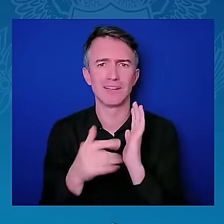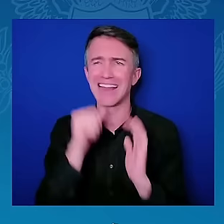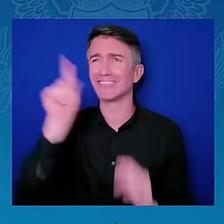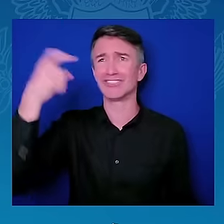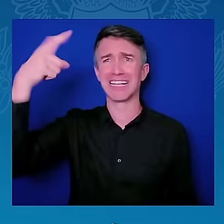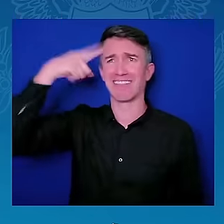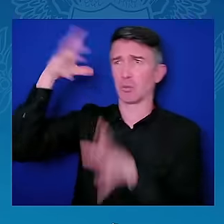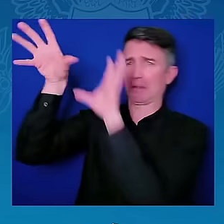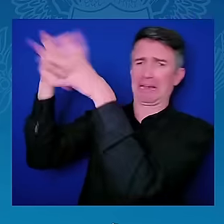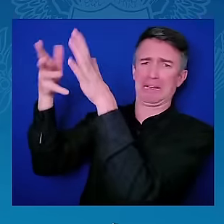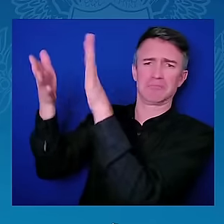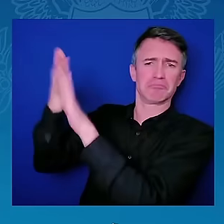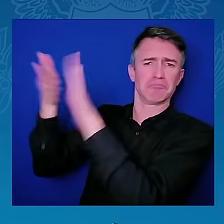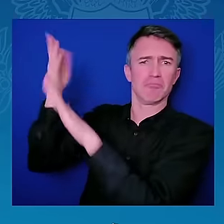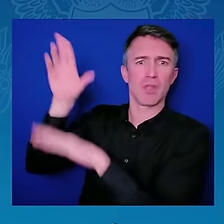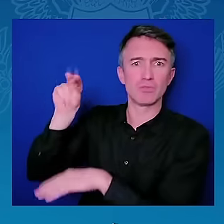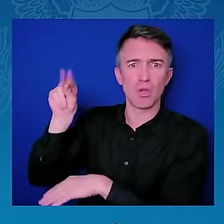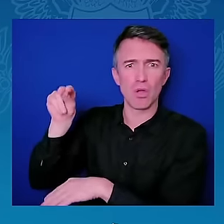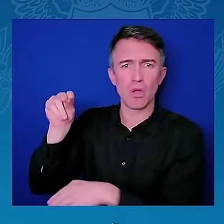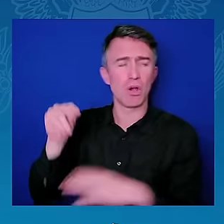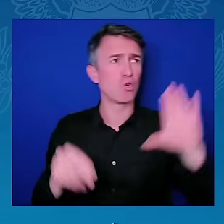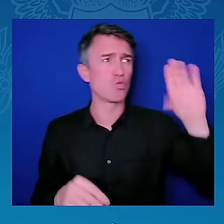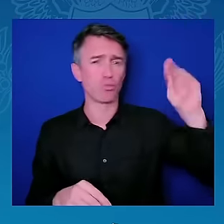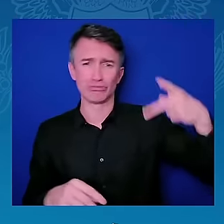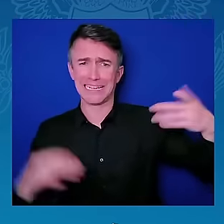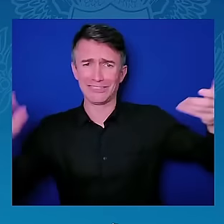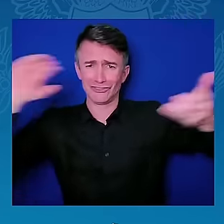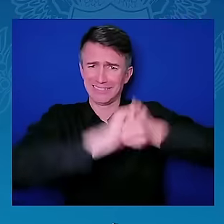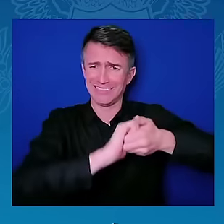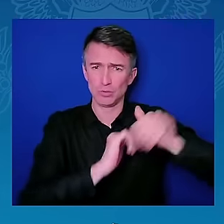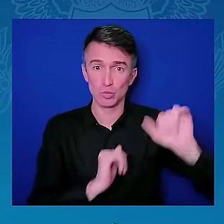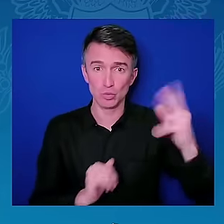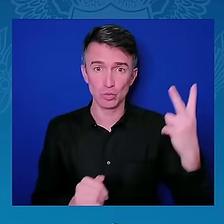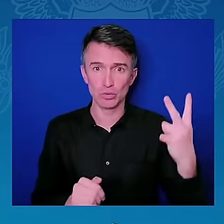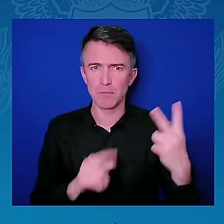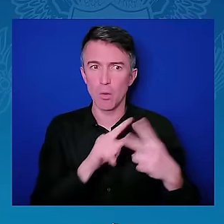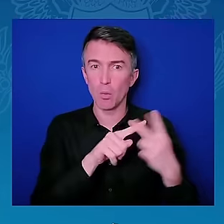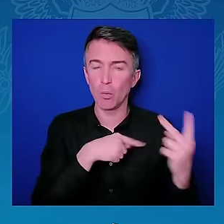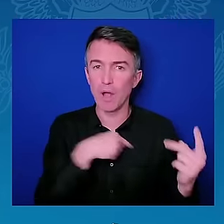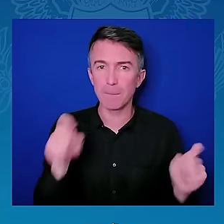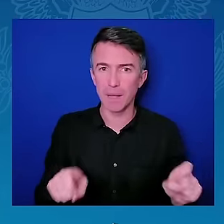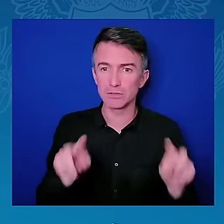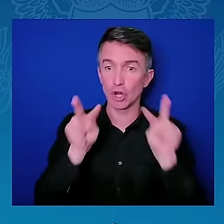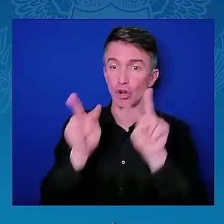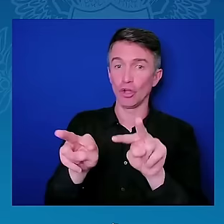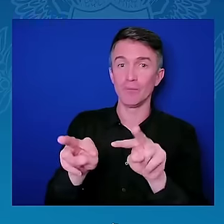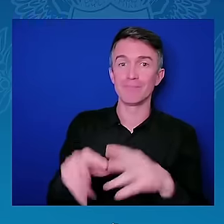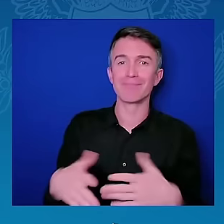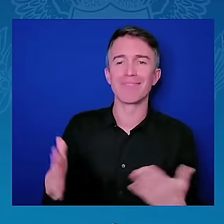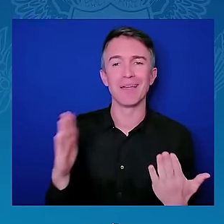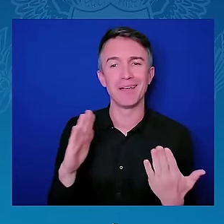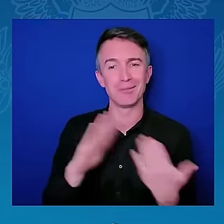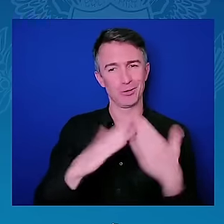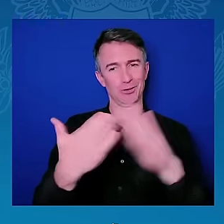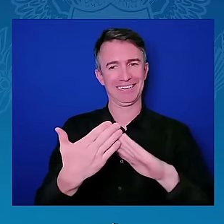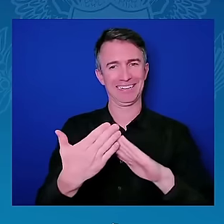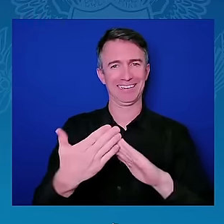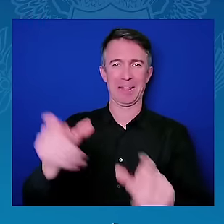one of the smartest ways to do that is to invest in women. The reality is that when you improve the economic condition,